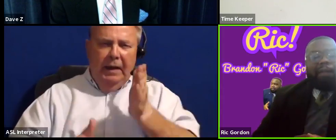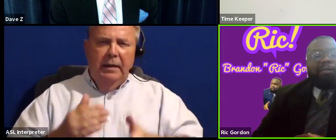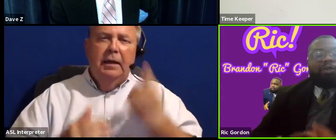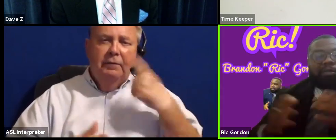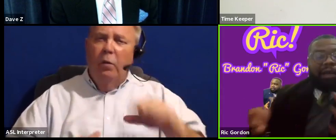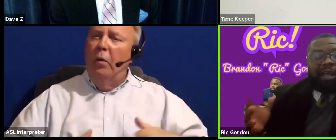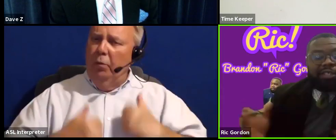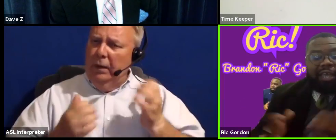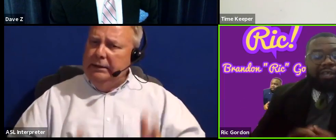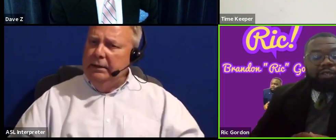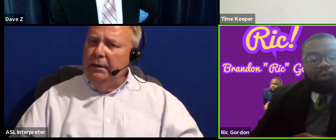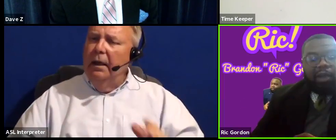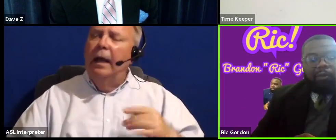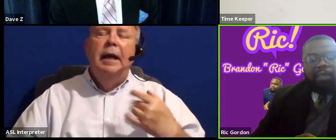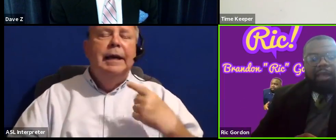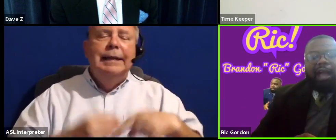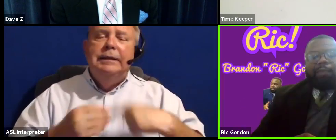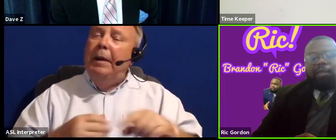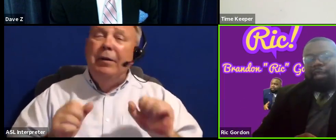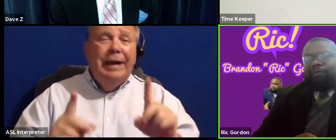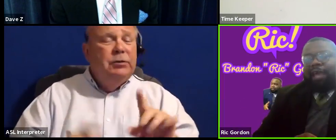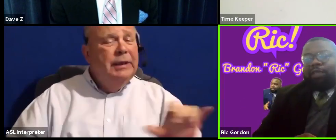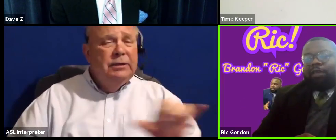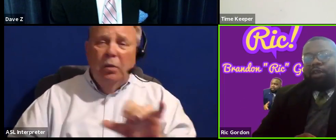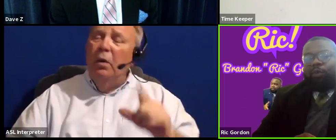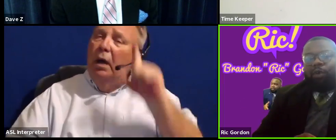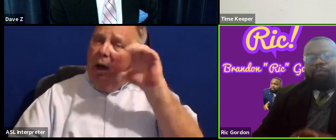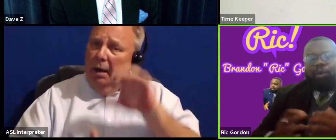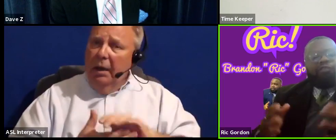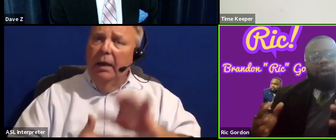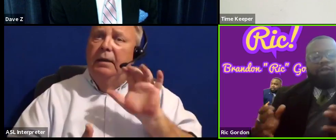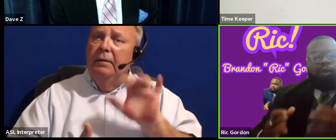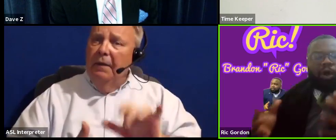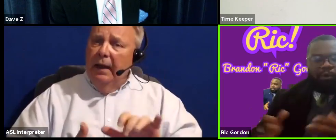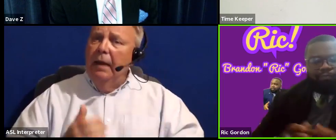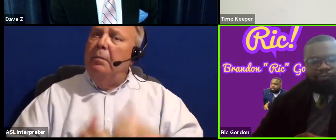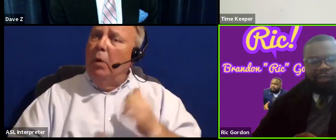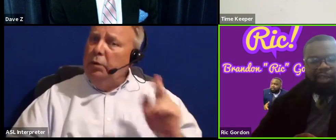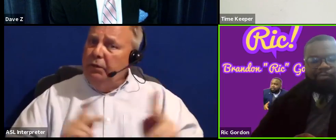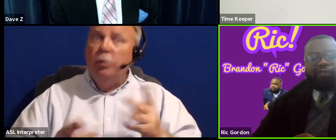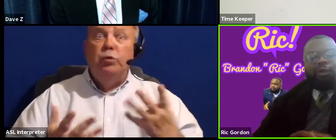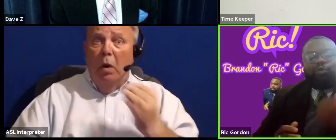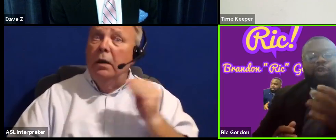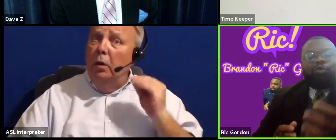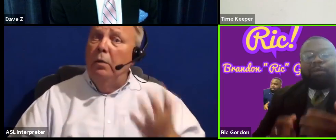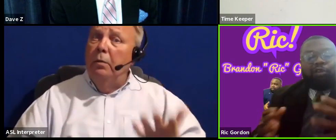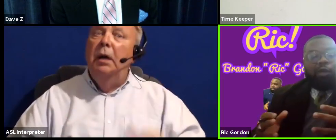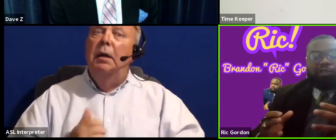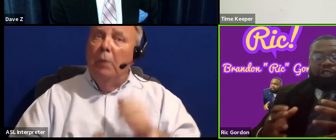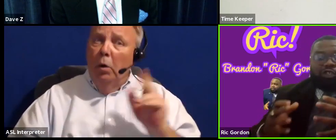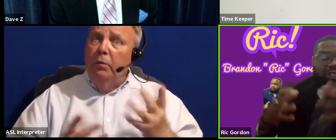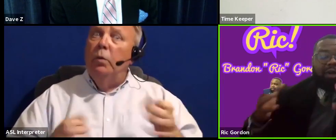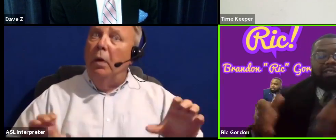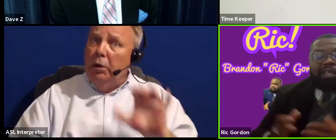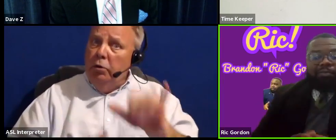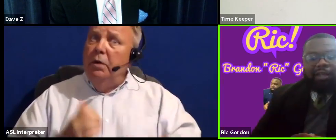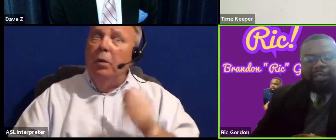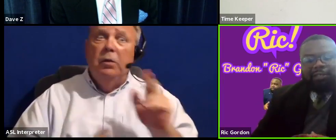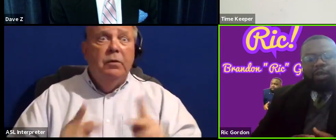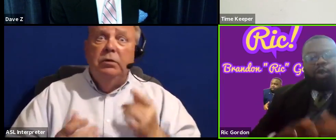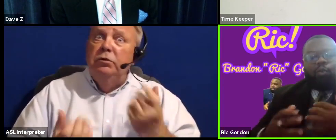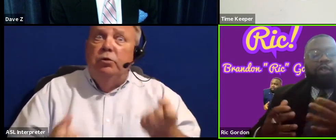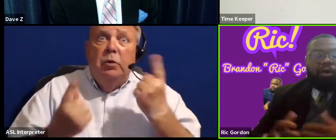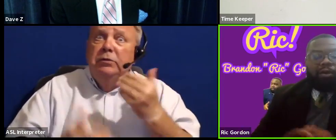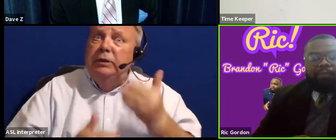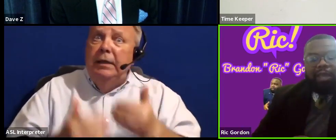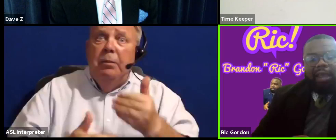residents. I believe, too, it's about education as well. I believe that, you know, most folks want to help. Most folks want to do that. Most folks, just to understand the